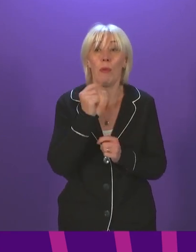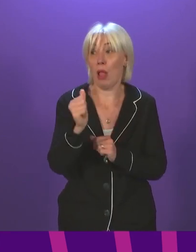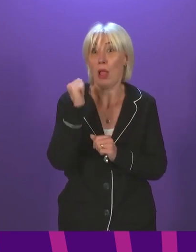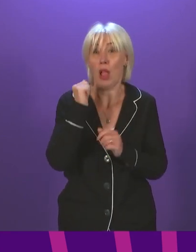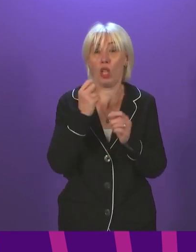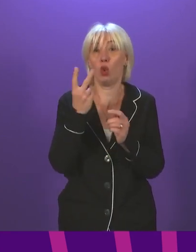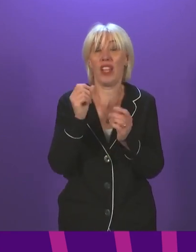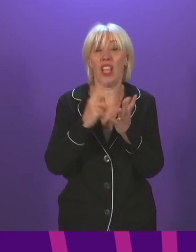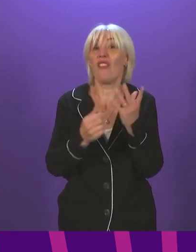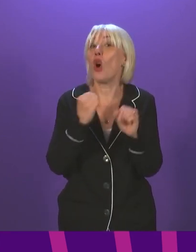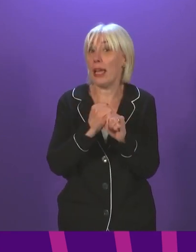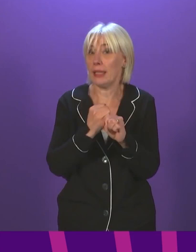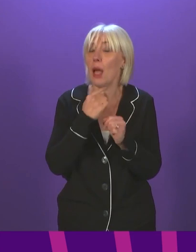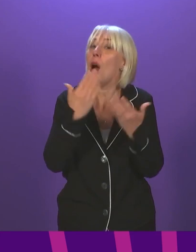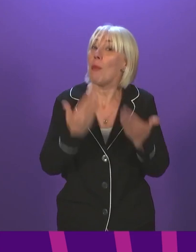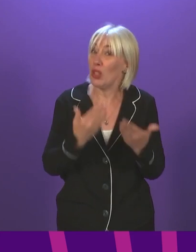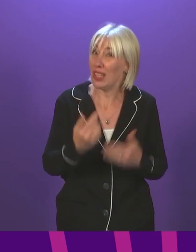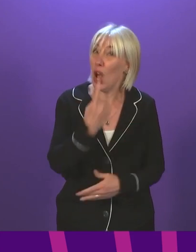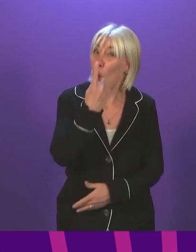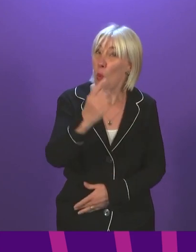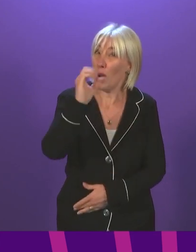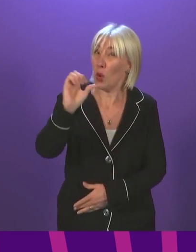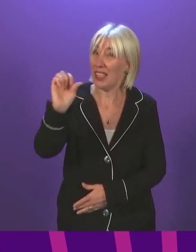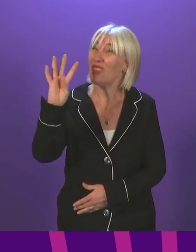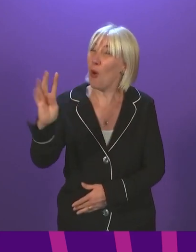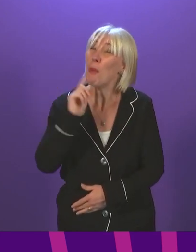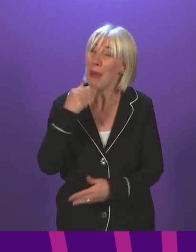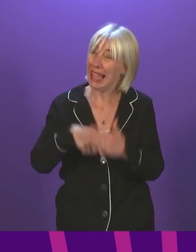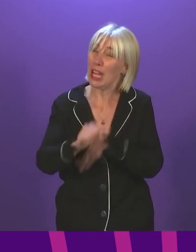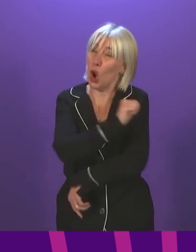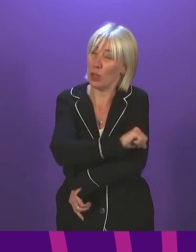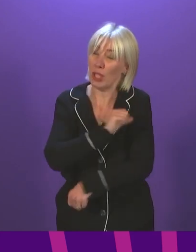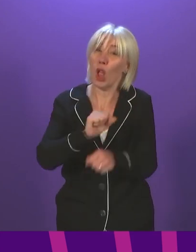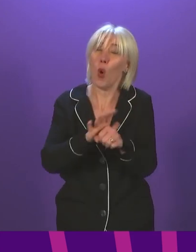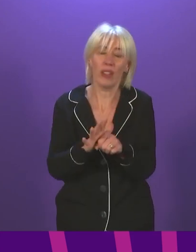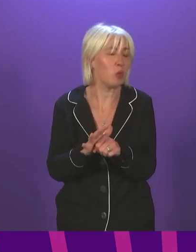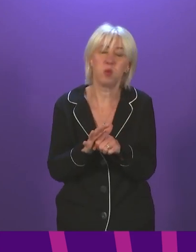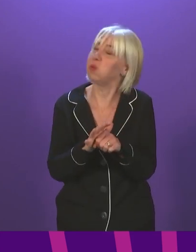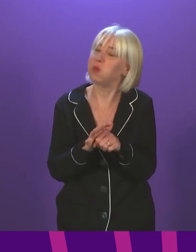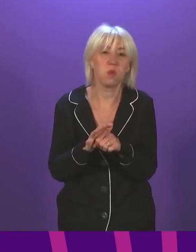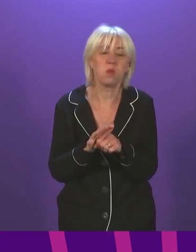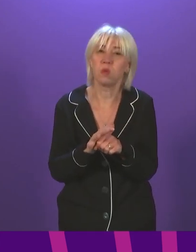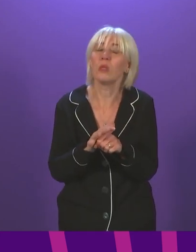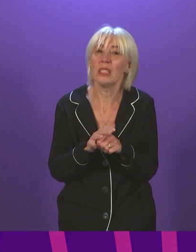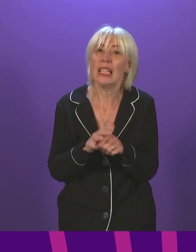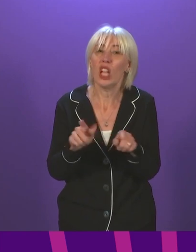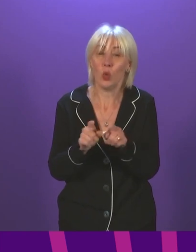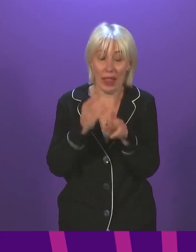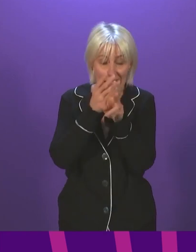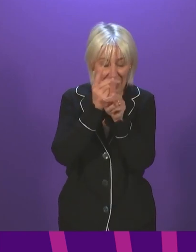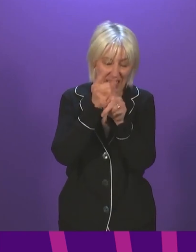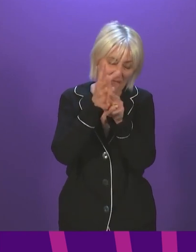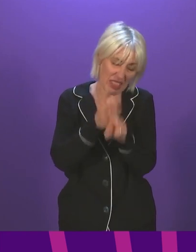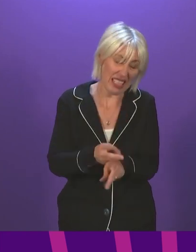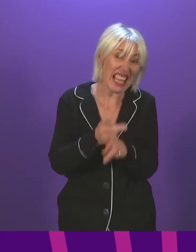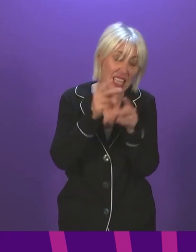with COVID. Today, there are 1,064. The number in intensive care has also increased from 34 on